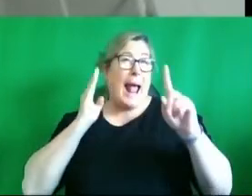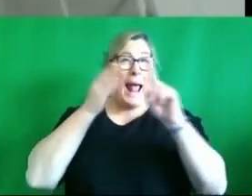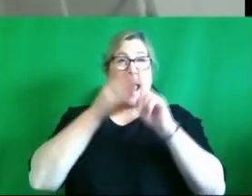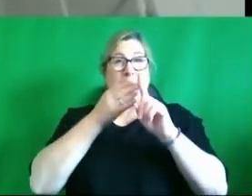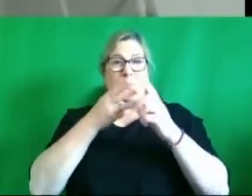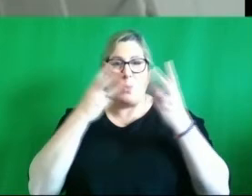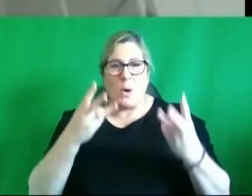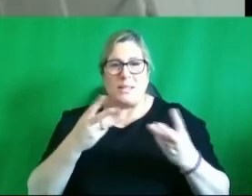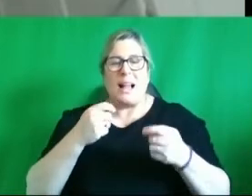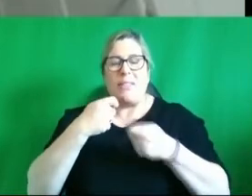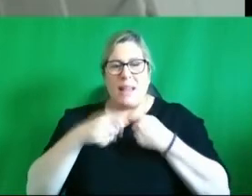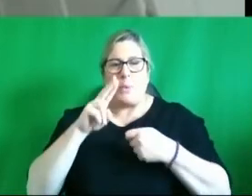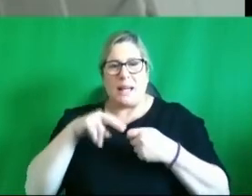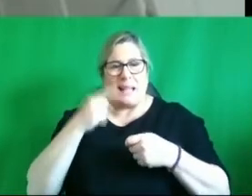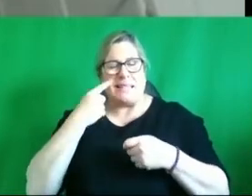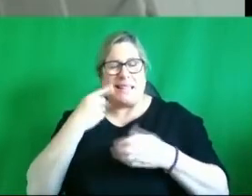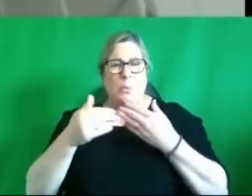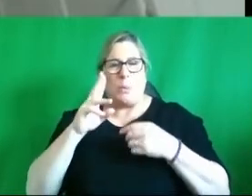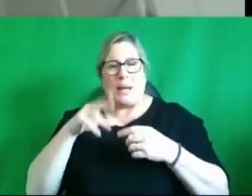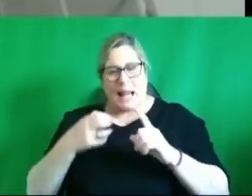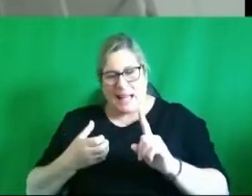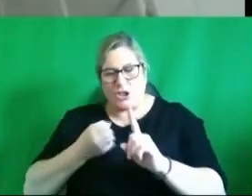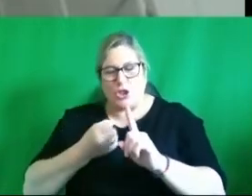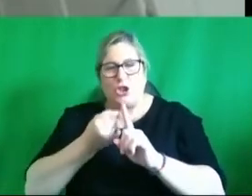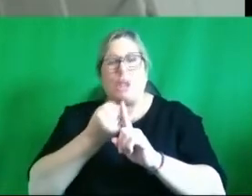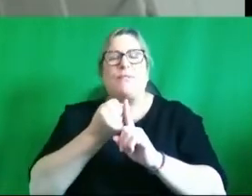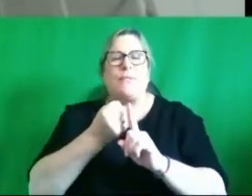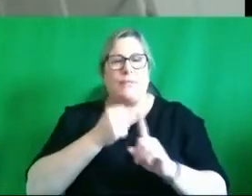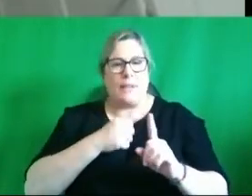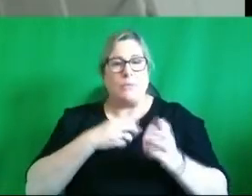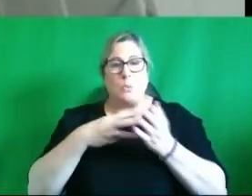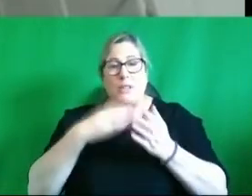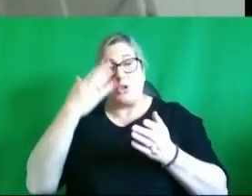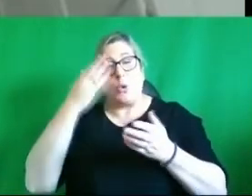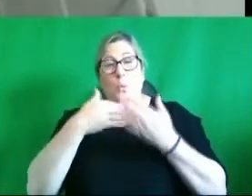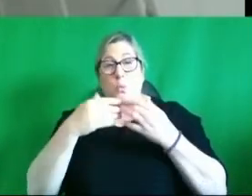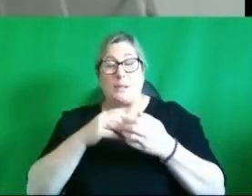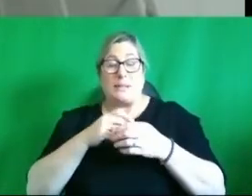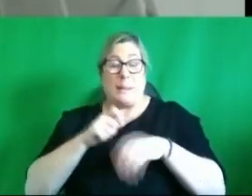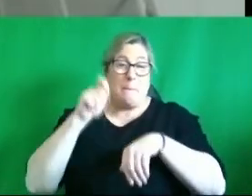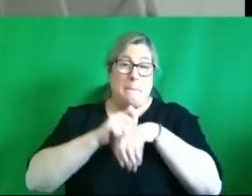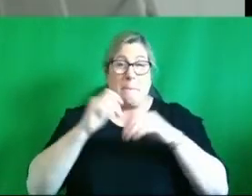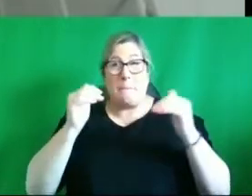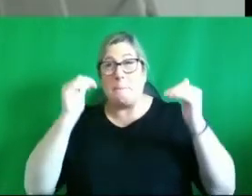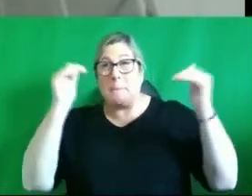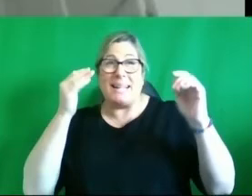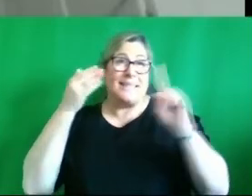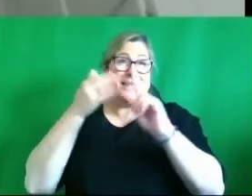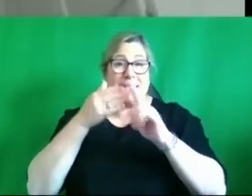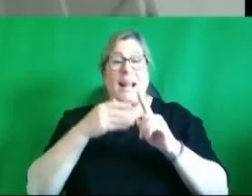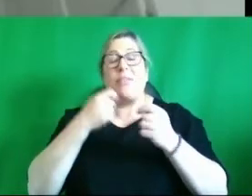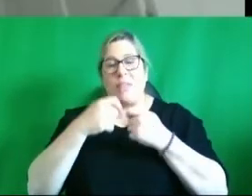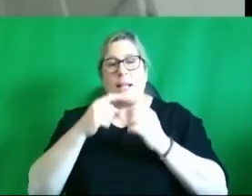we kind of build on that i mean i think once you have that um the the the policy issue may follow